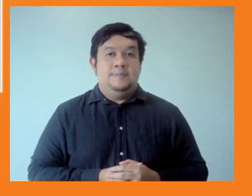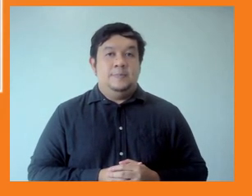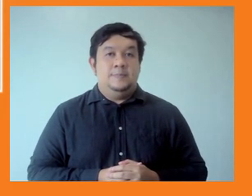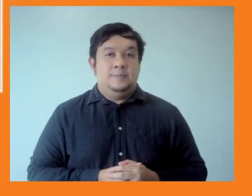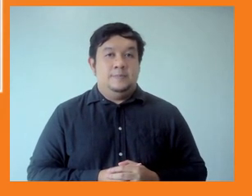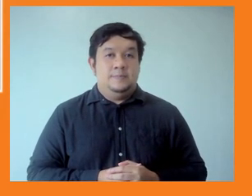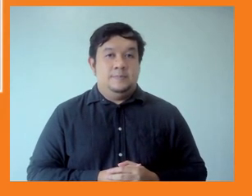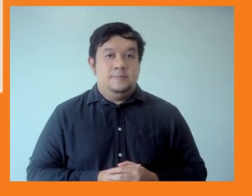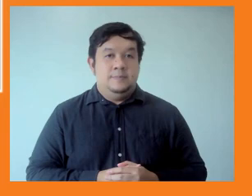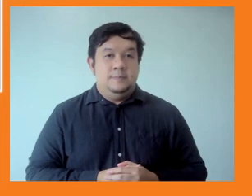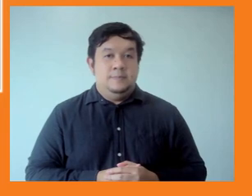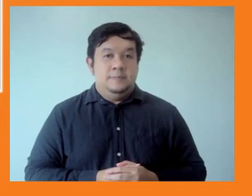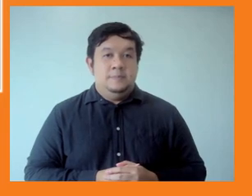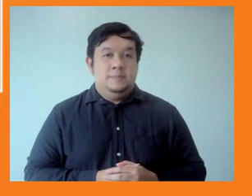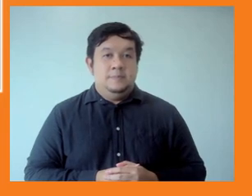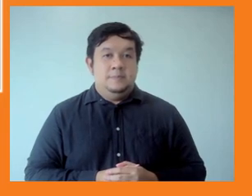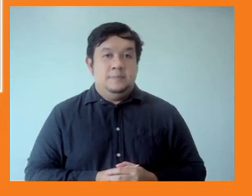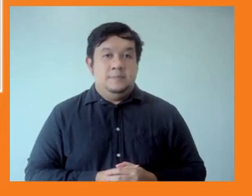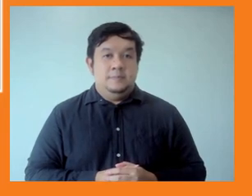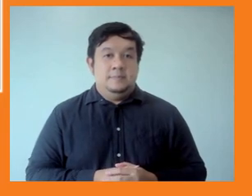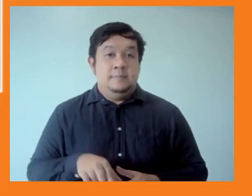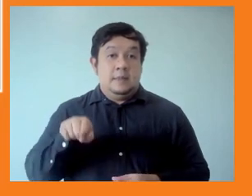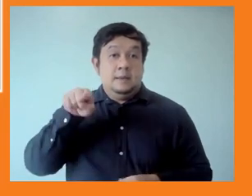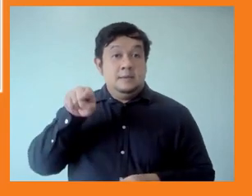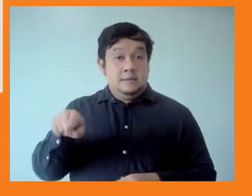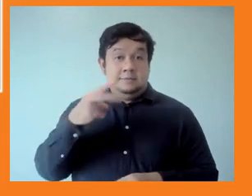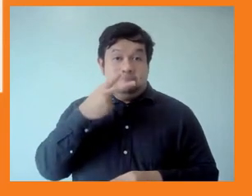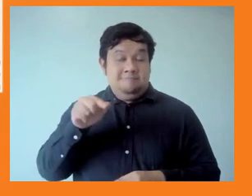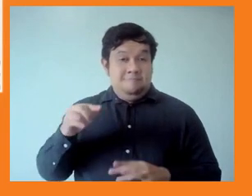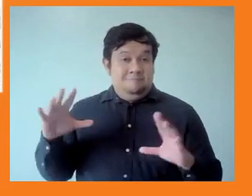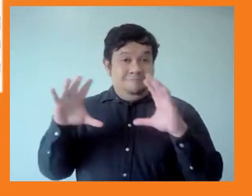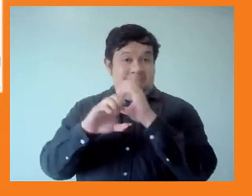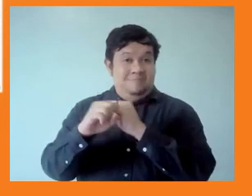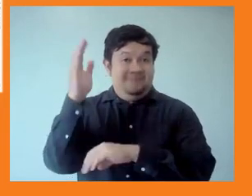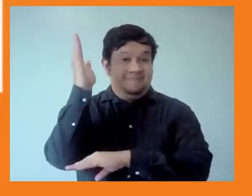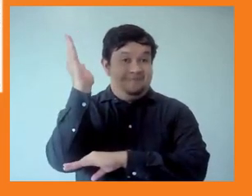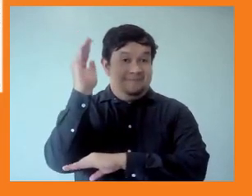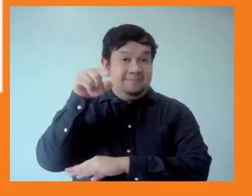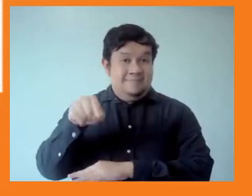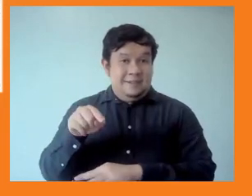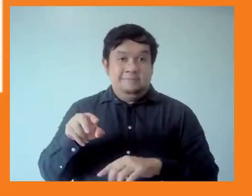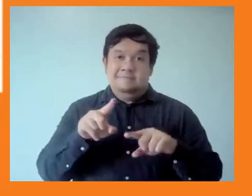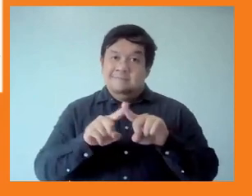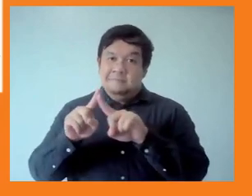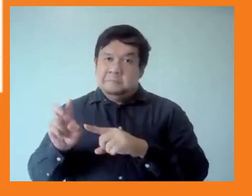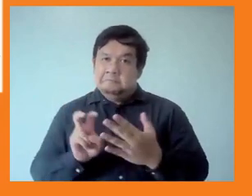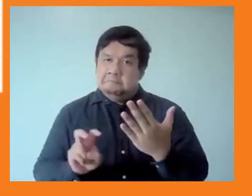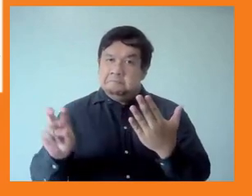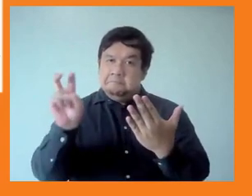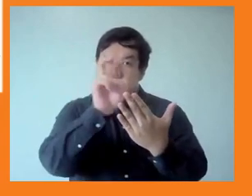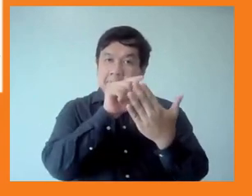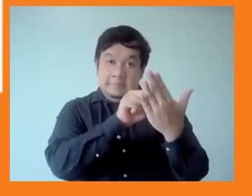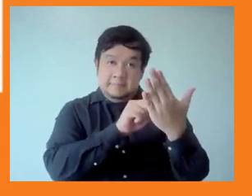There. Okay, hi everyone. Here's a quick visual journey of today's session. So, Mr.